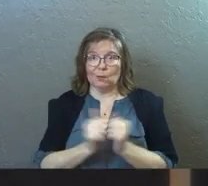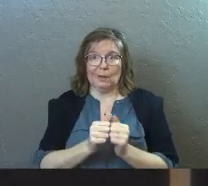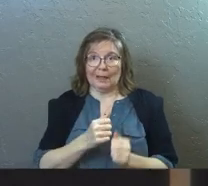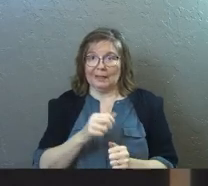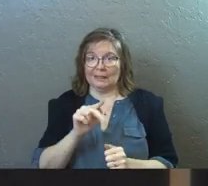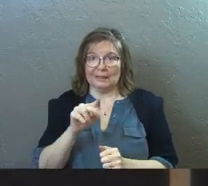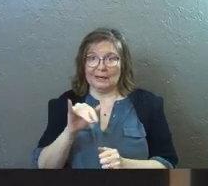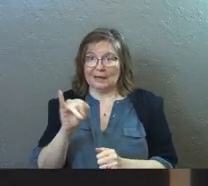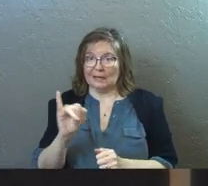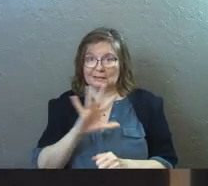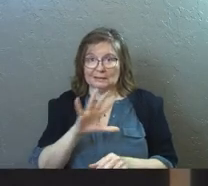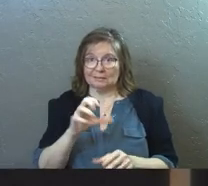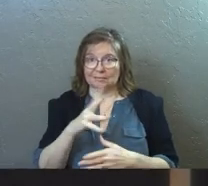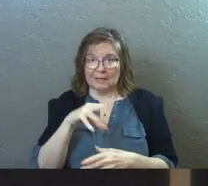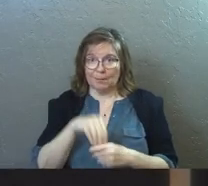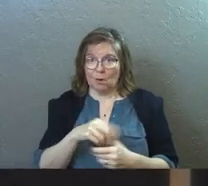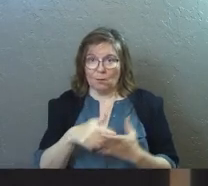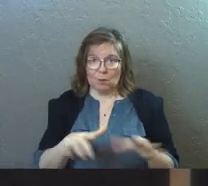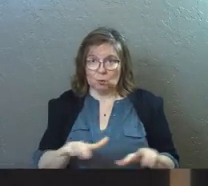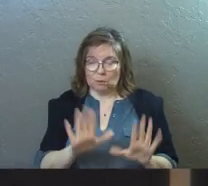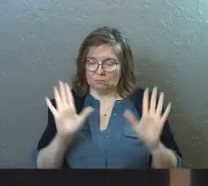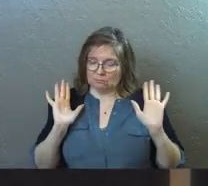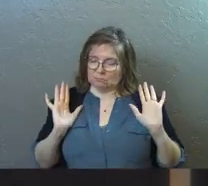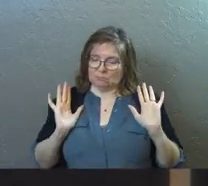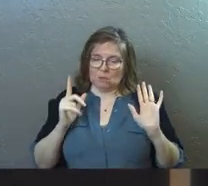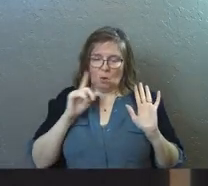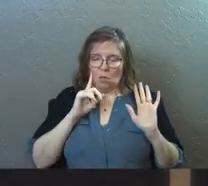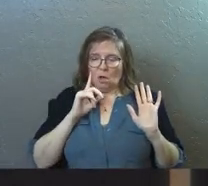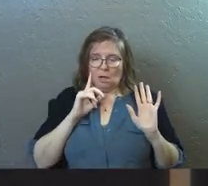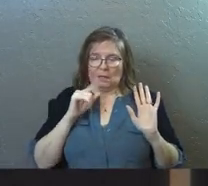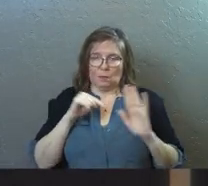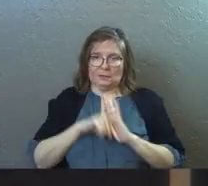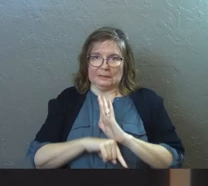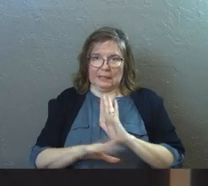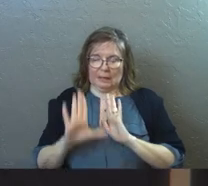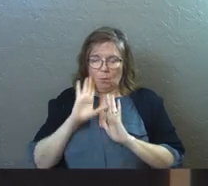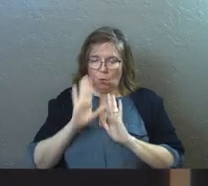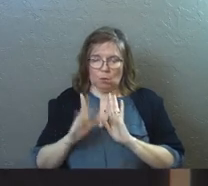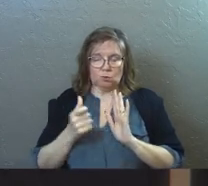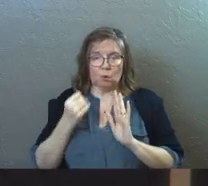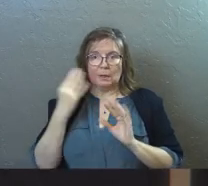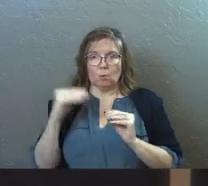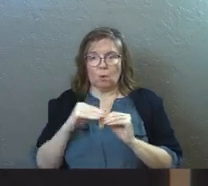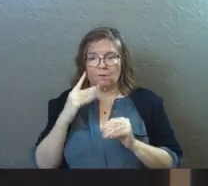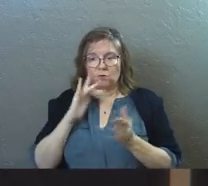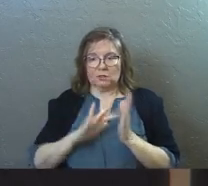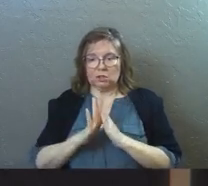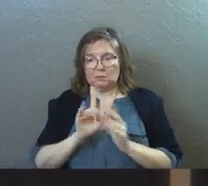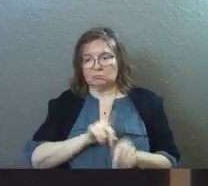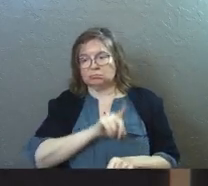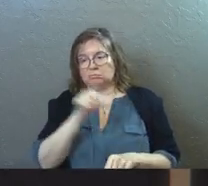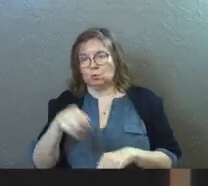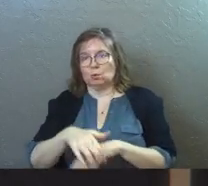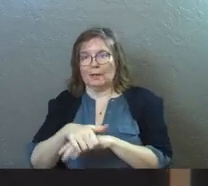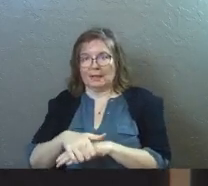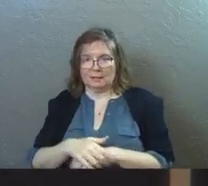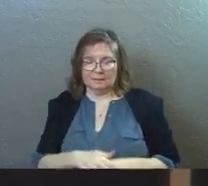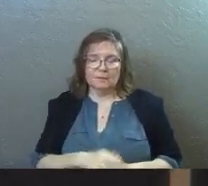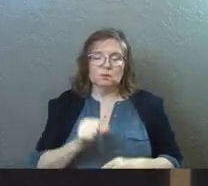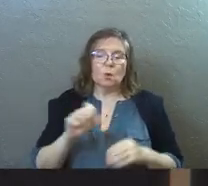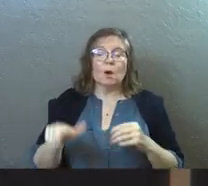for the Nazis and be part of what they were doing. And so he thought they would just martyr him and he could do more for Jesus over in England.